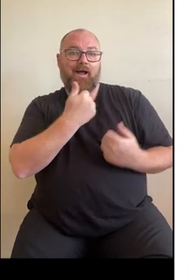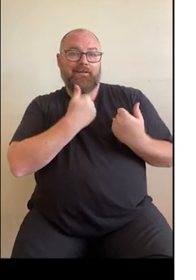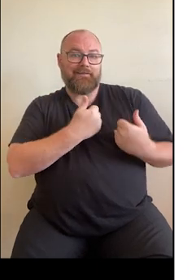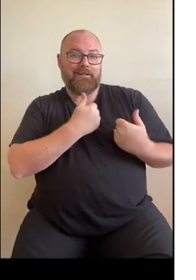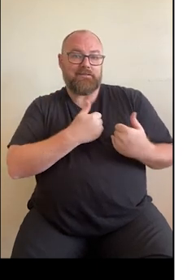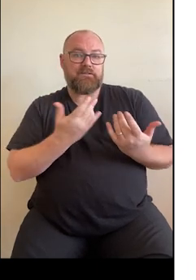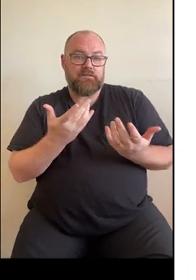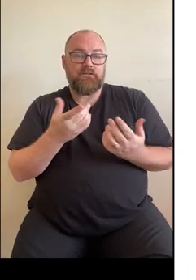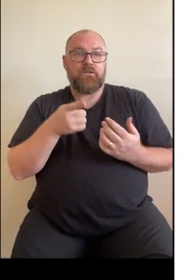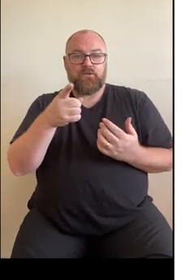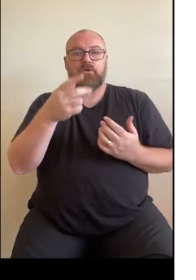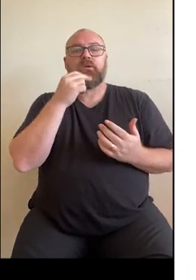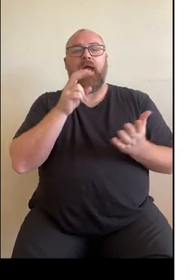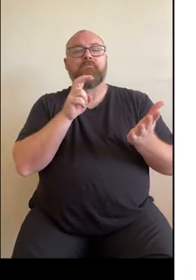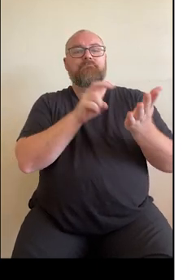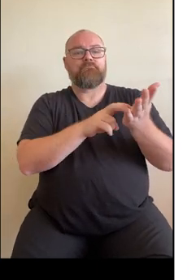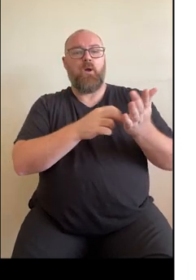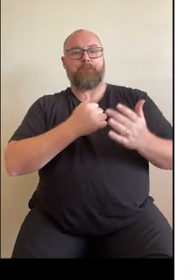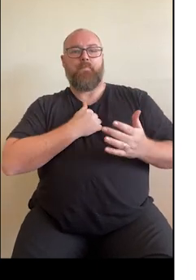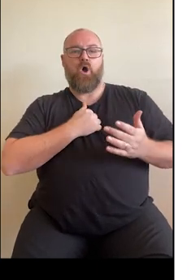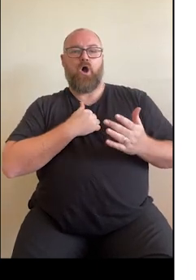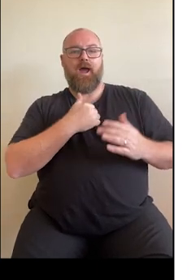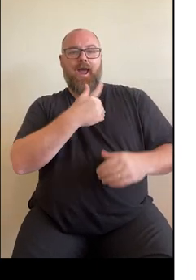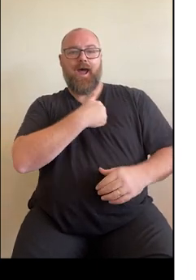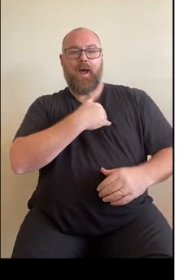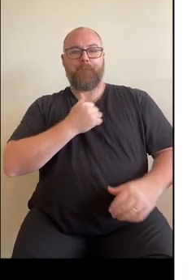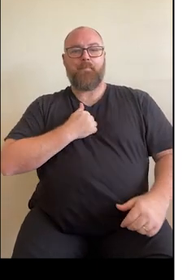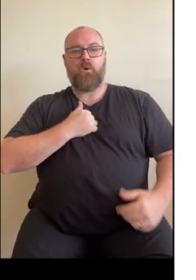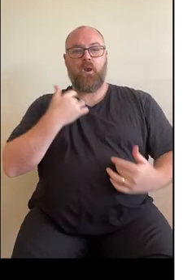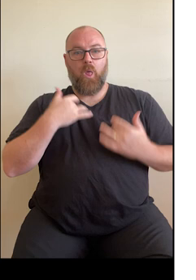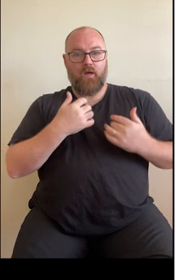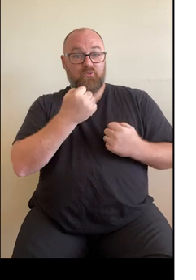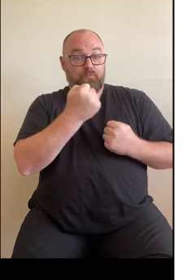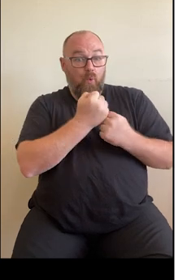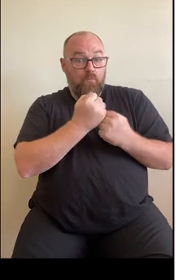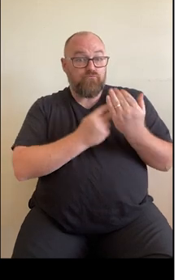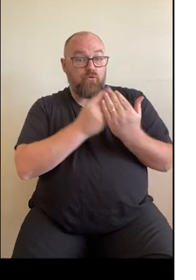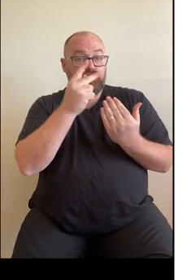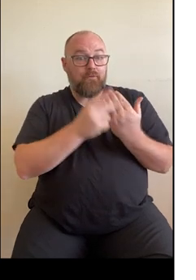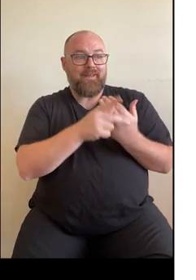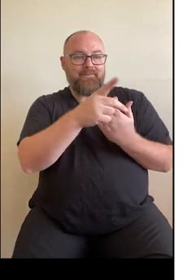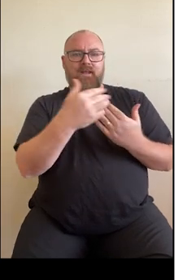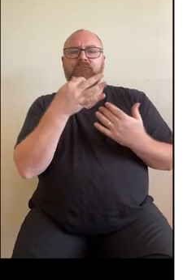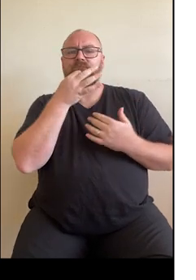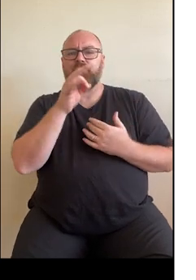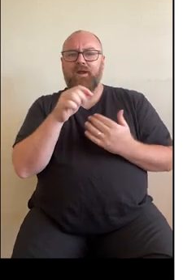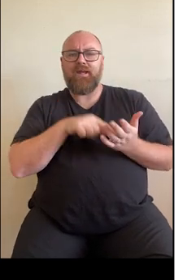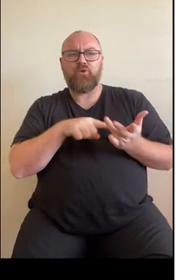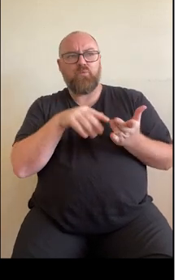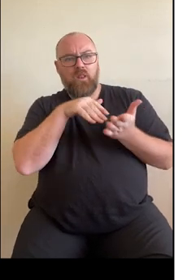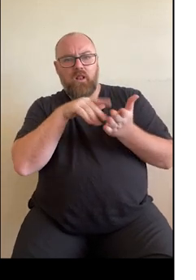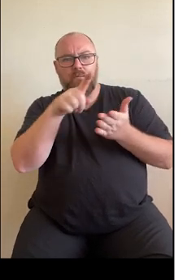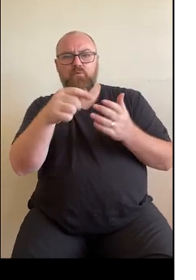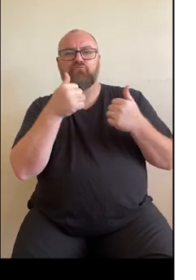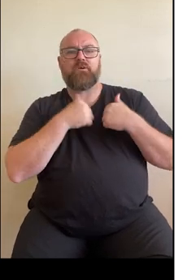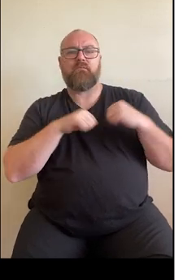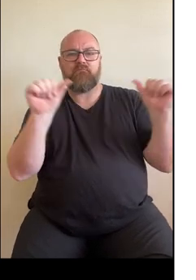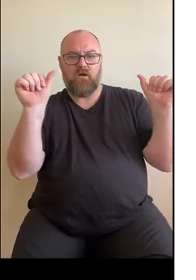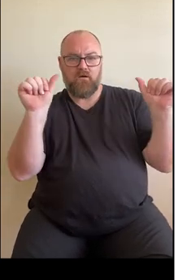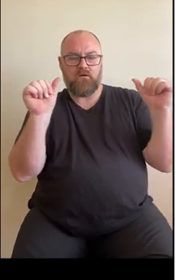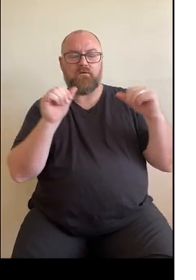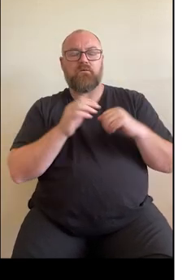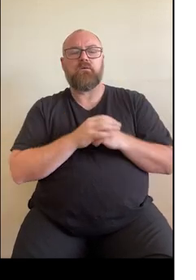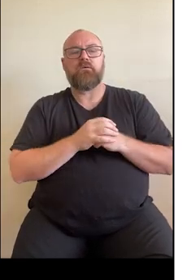heart disease you can sign up to the My Heart My Life support program. It's a free program to support your heart recovery journey and it's also